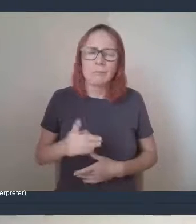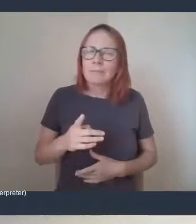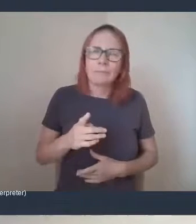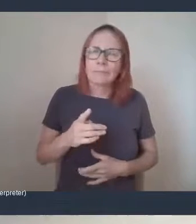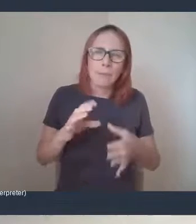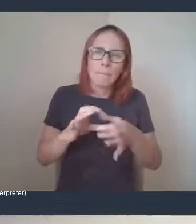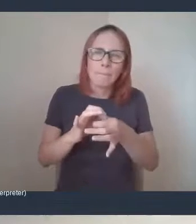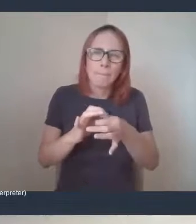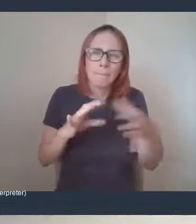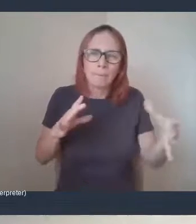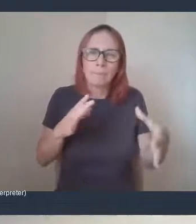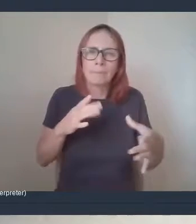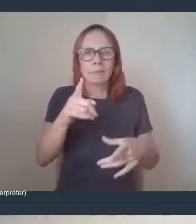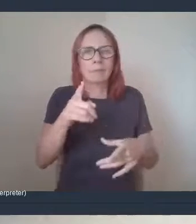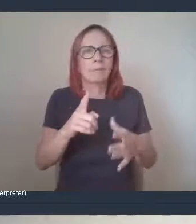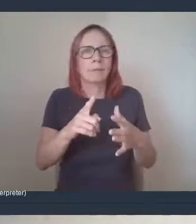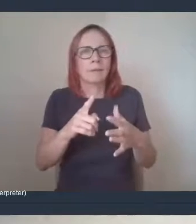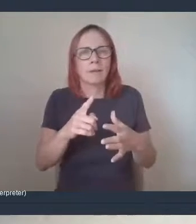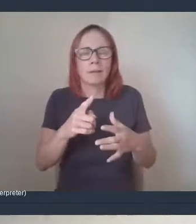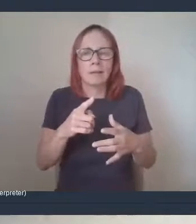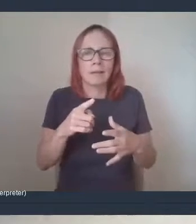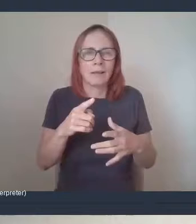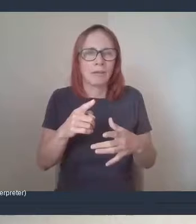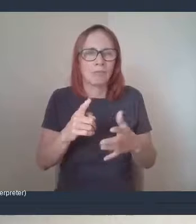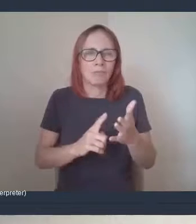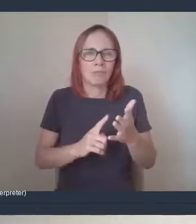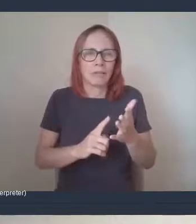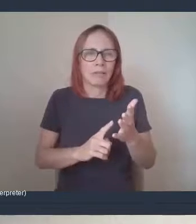think your sound cut off a bit, Sarah. Sorry.